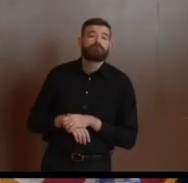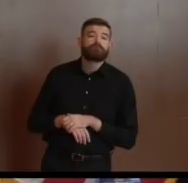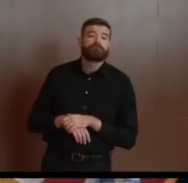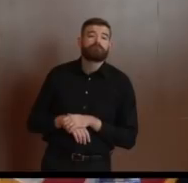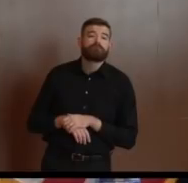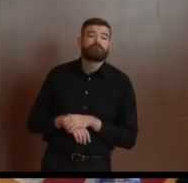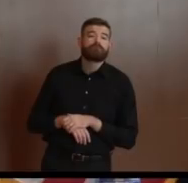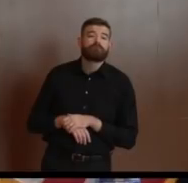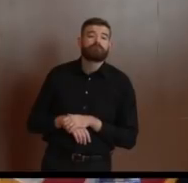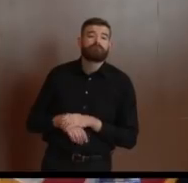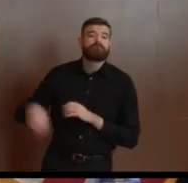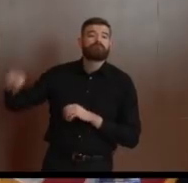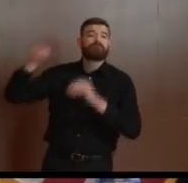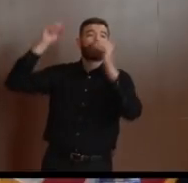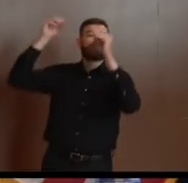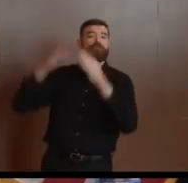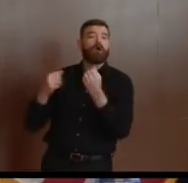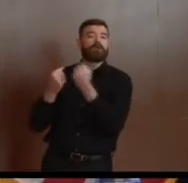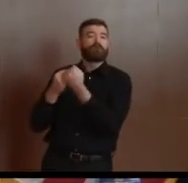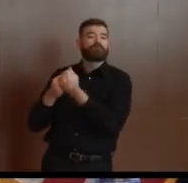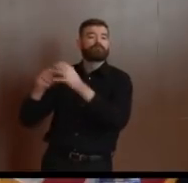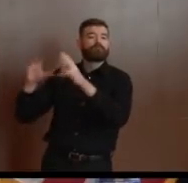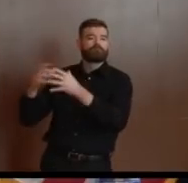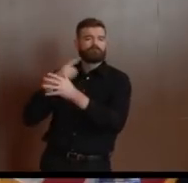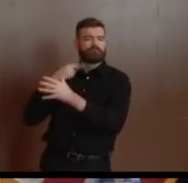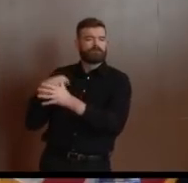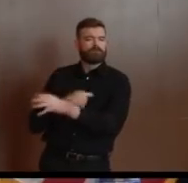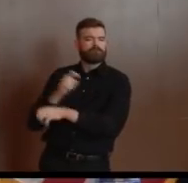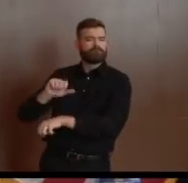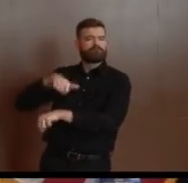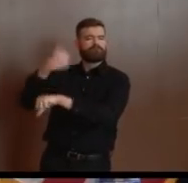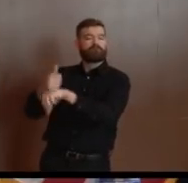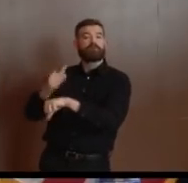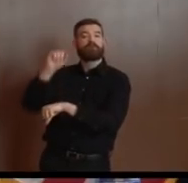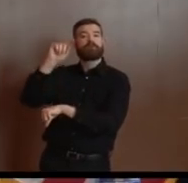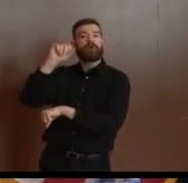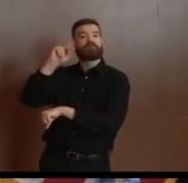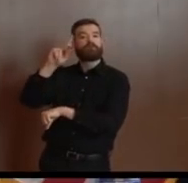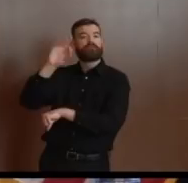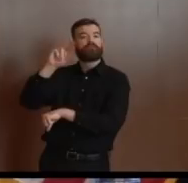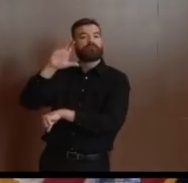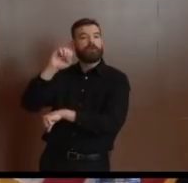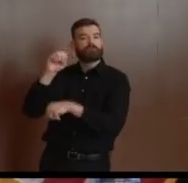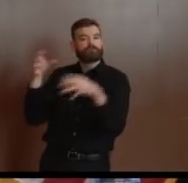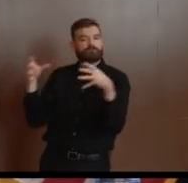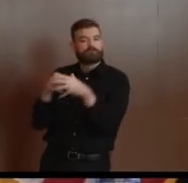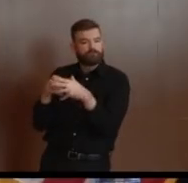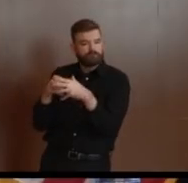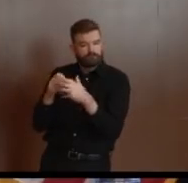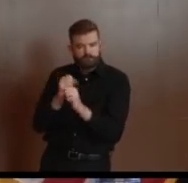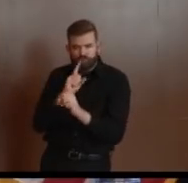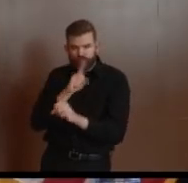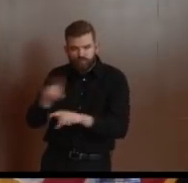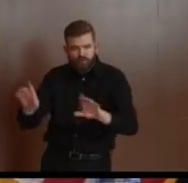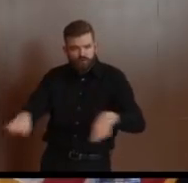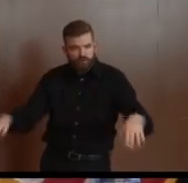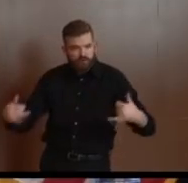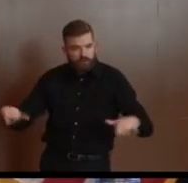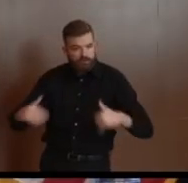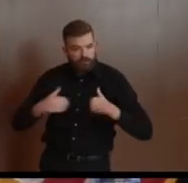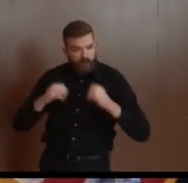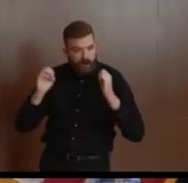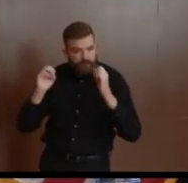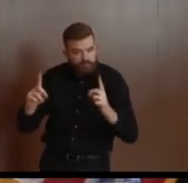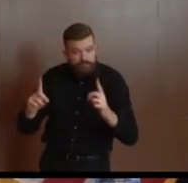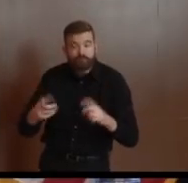concerned about loss of learning for special needs students, but all students for that matter. Would you consider something like that? So I